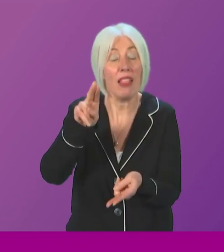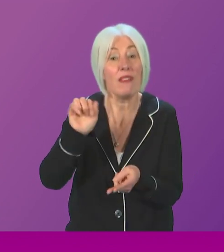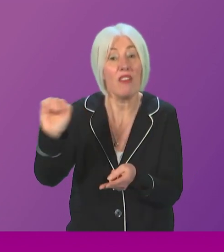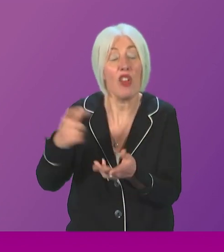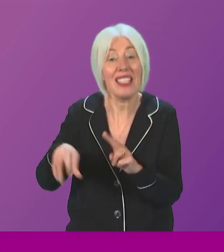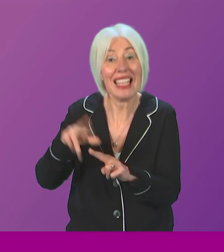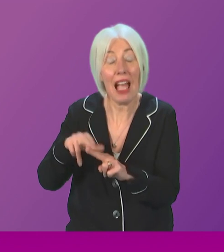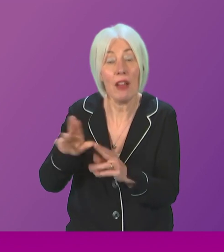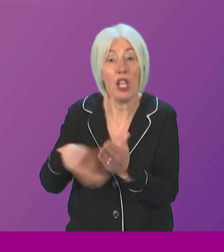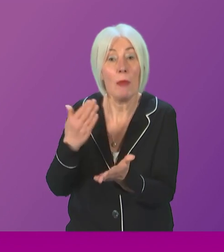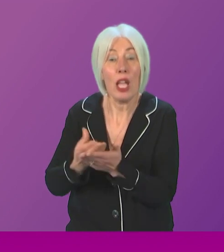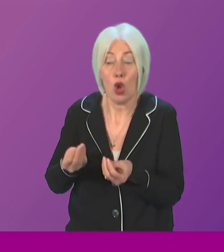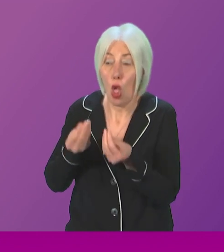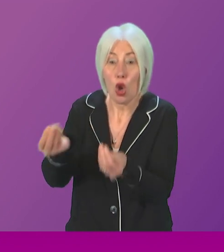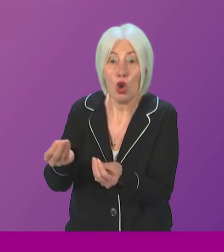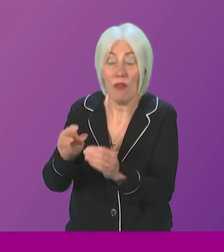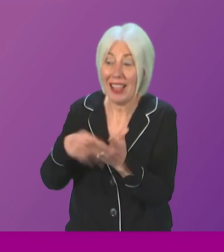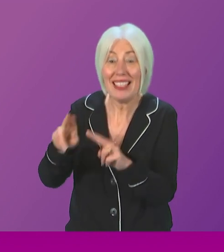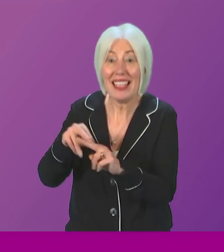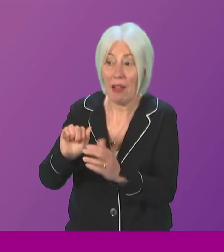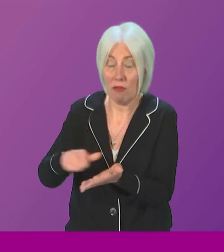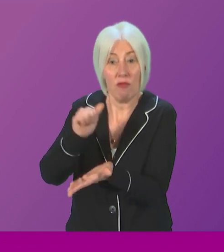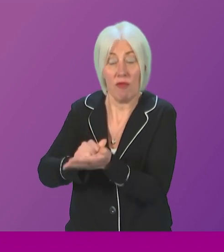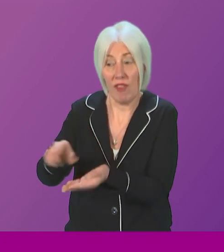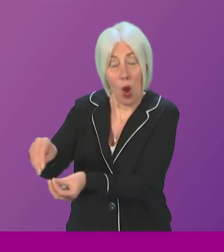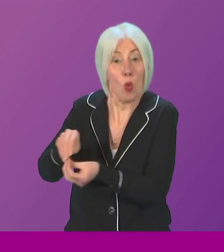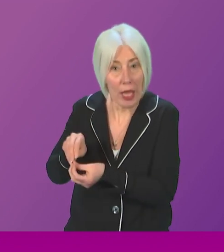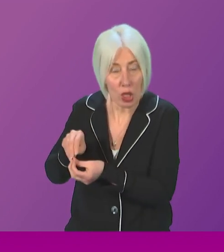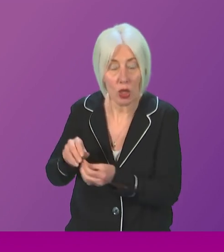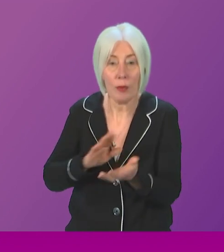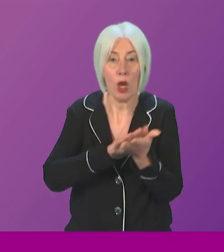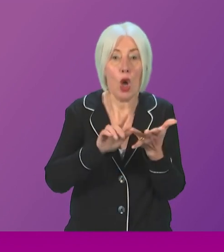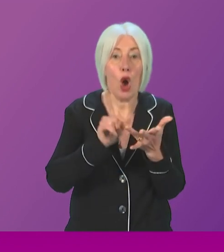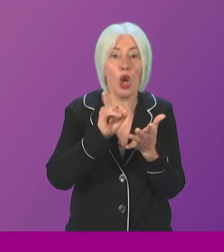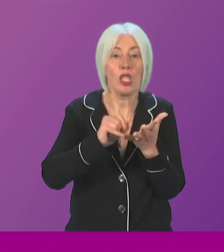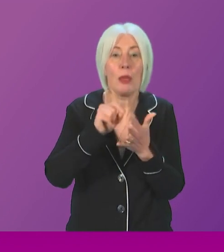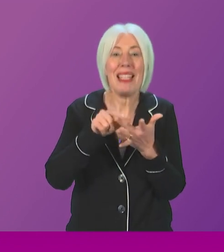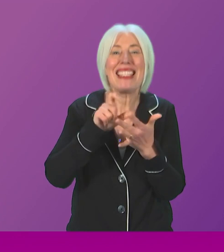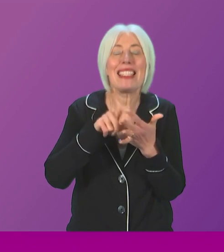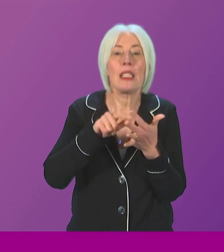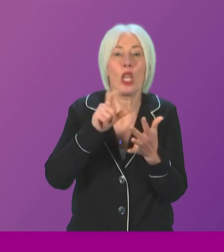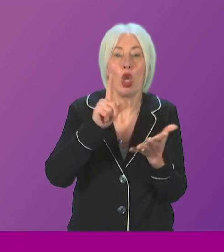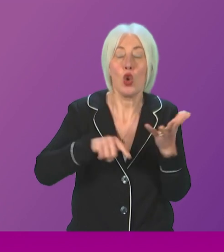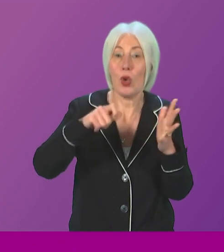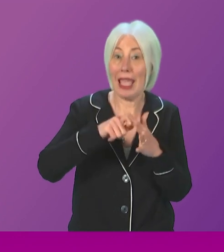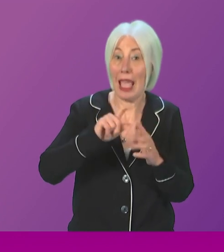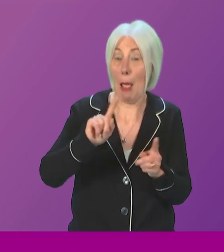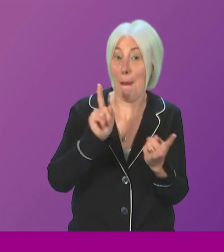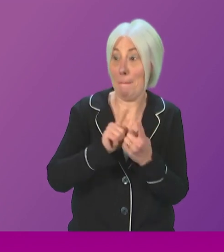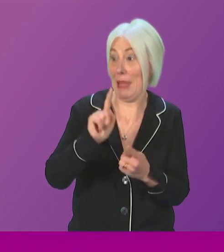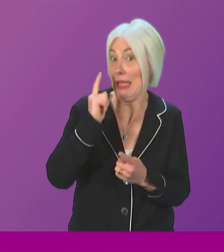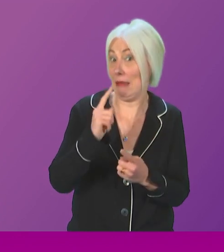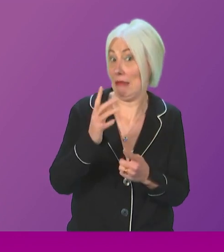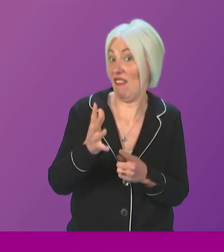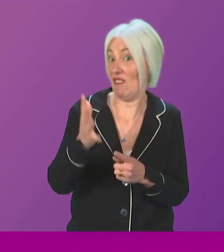they can offer their staff the fair wage that they deserve. Hospice UK met with the First Minister in his old role as Health Secretary some